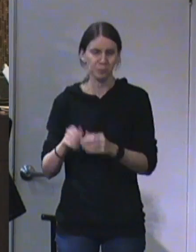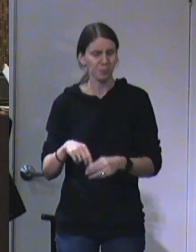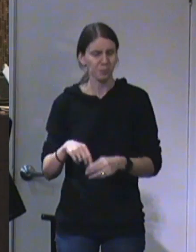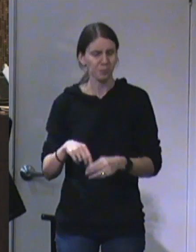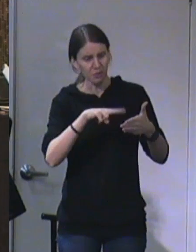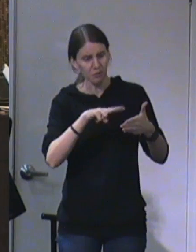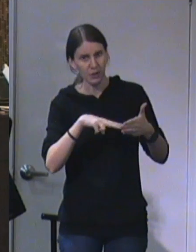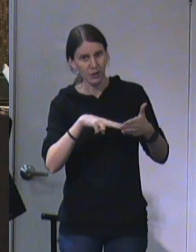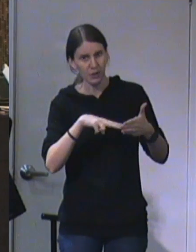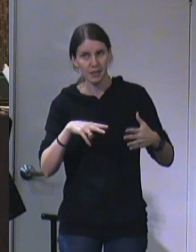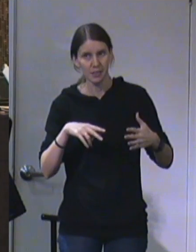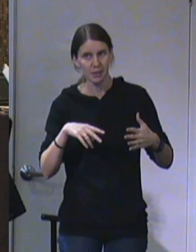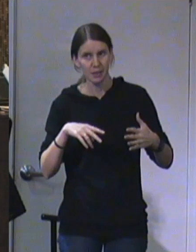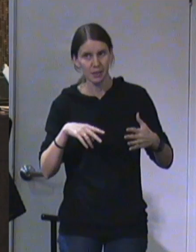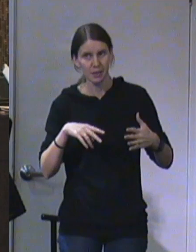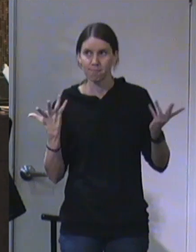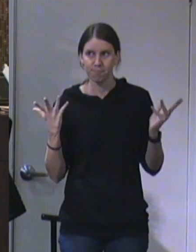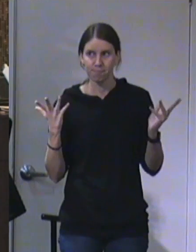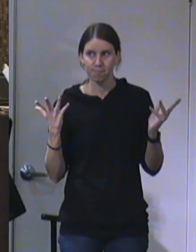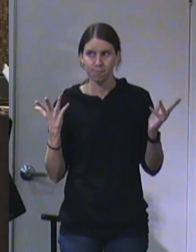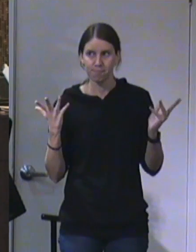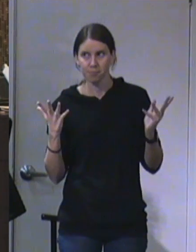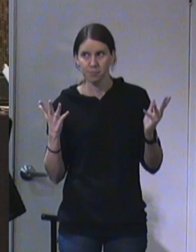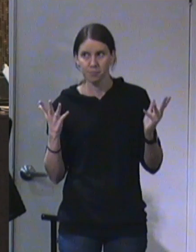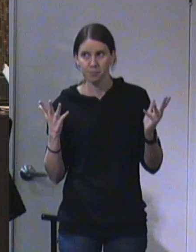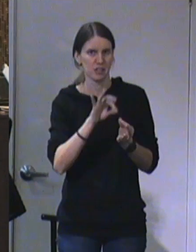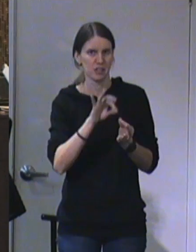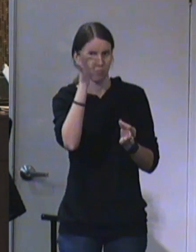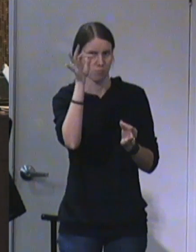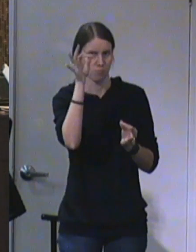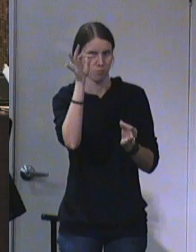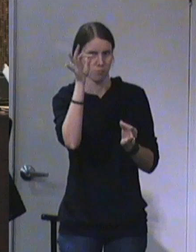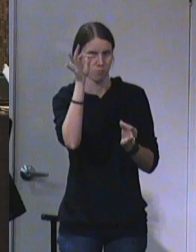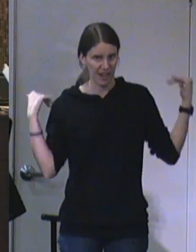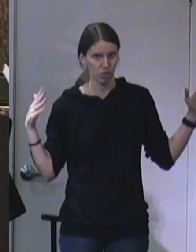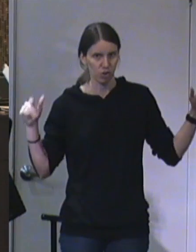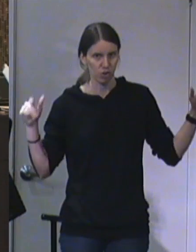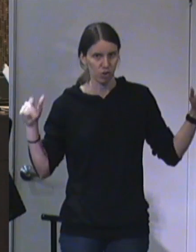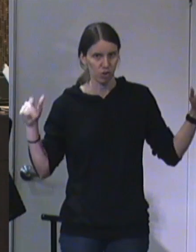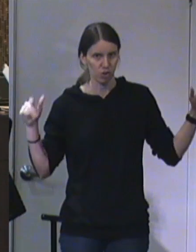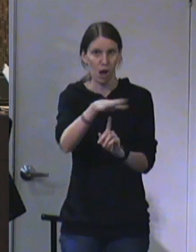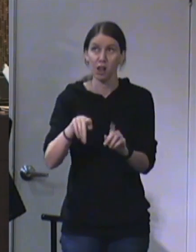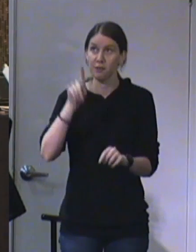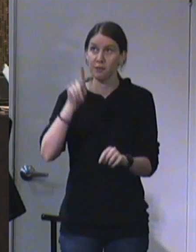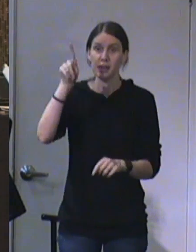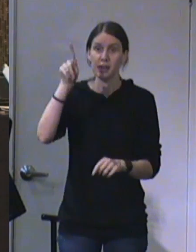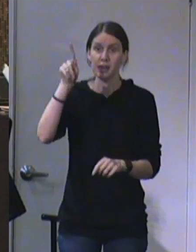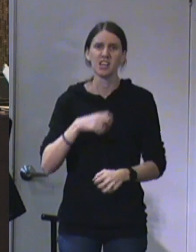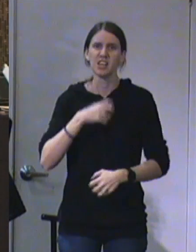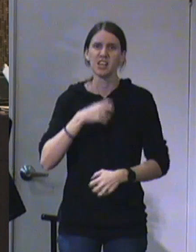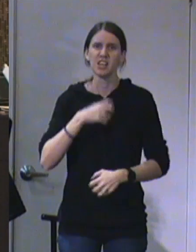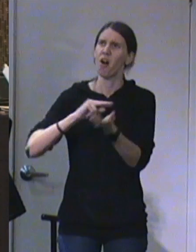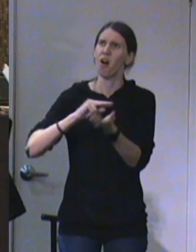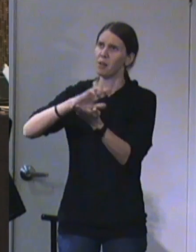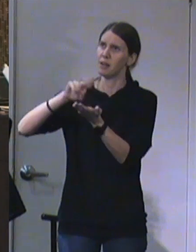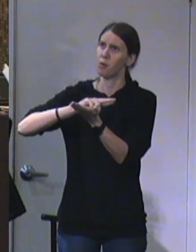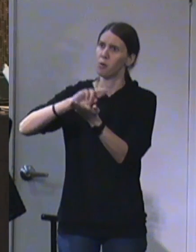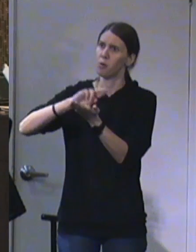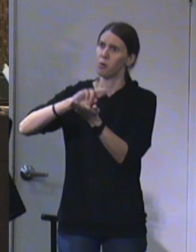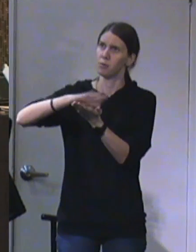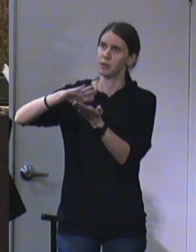the creatures around, the seraphims, shouting, Holy! Holy! Holy!